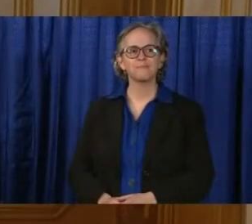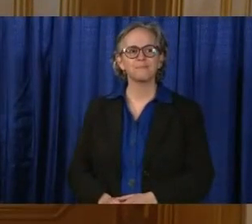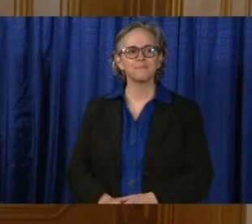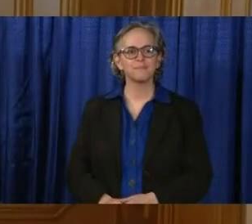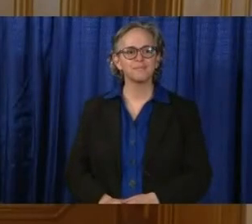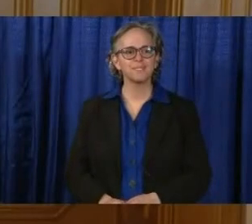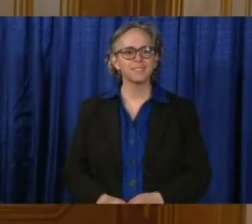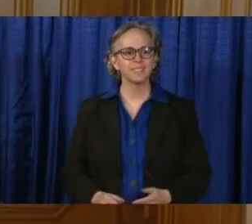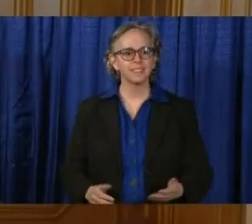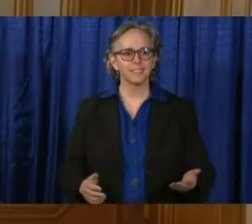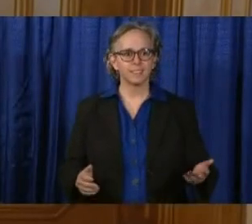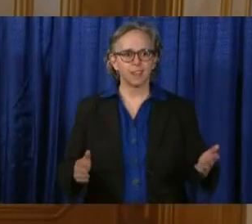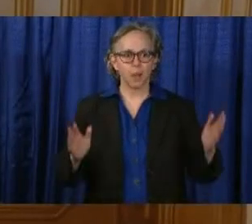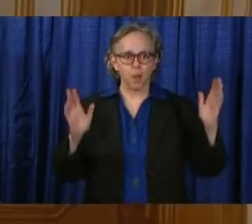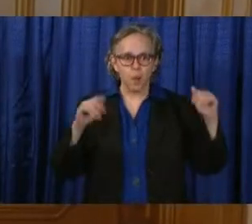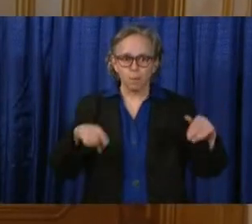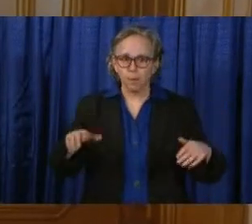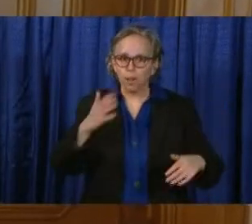everybody had a good Sunday.